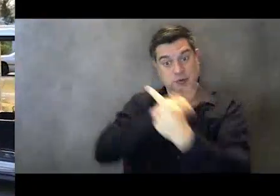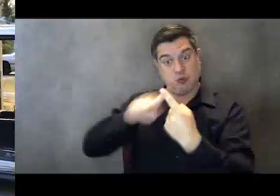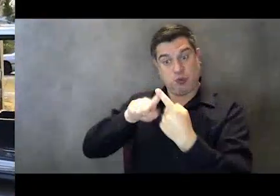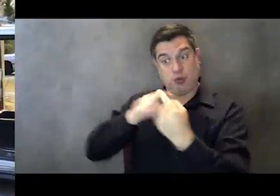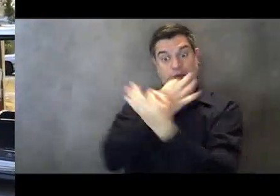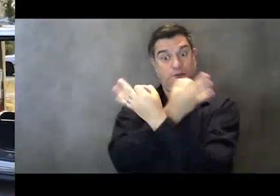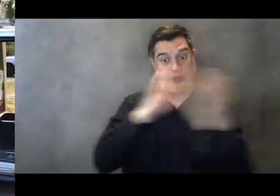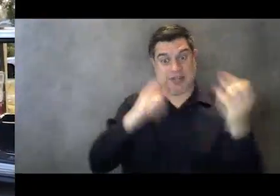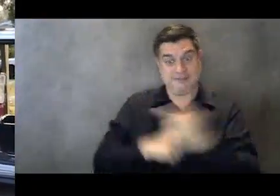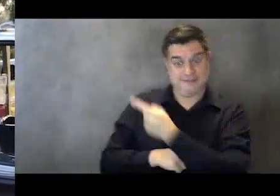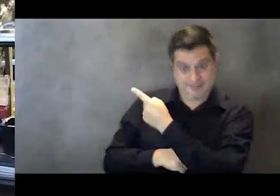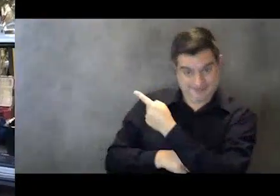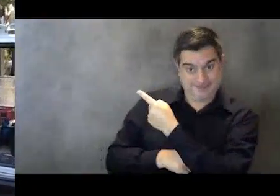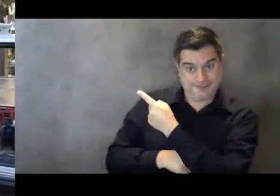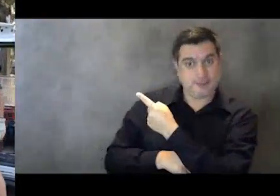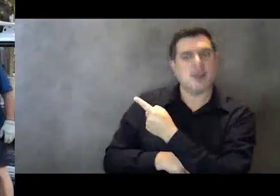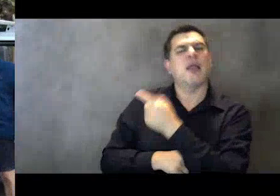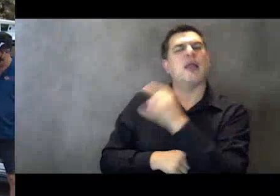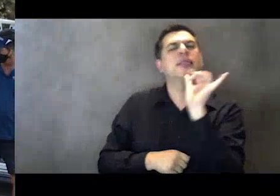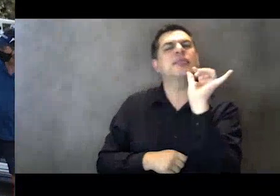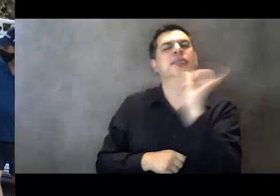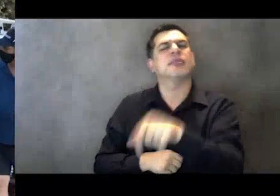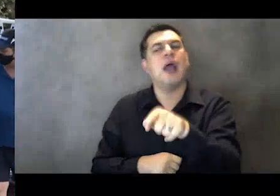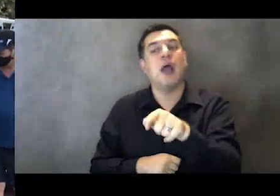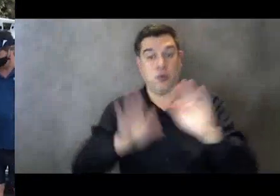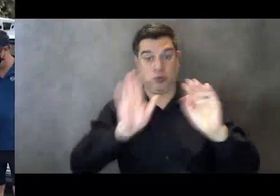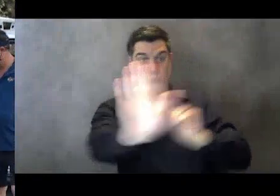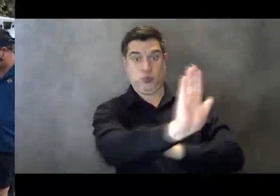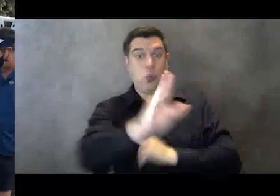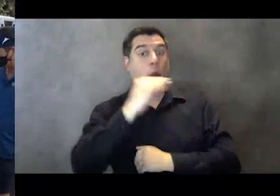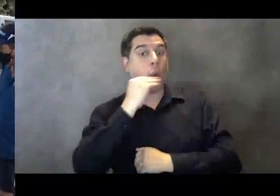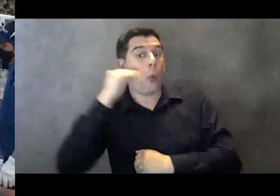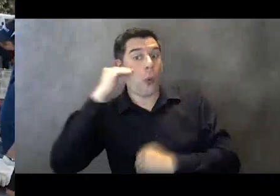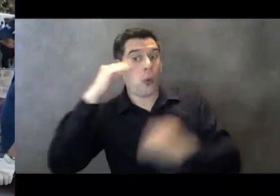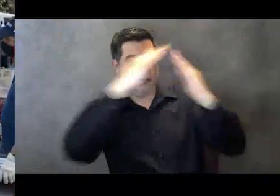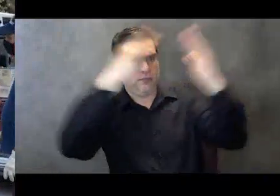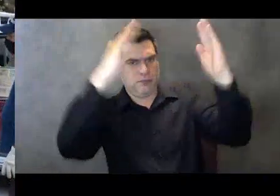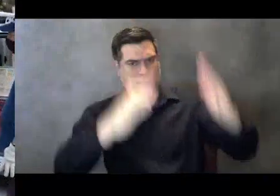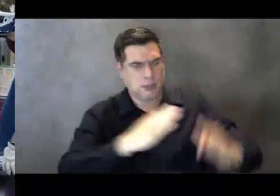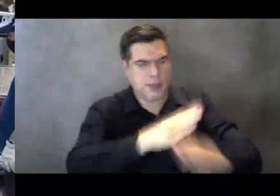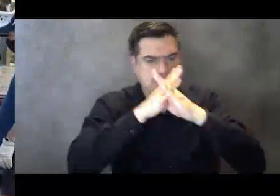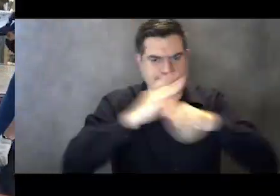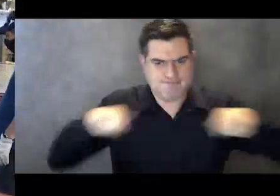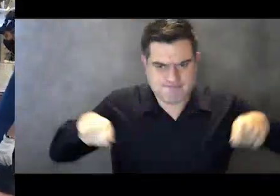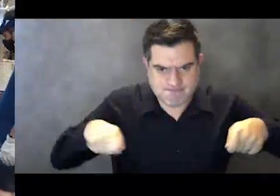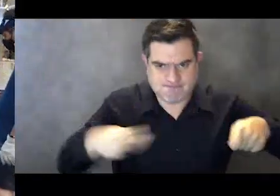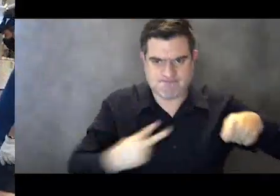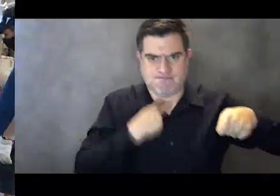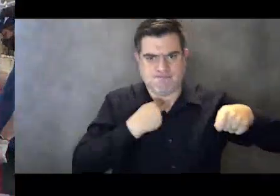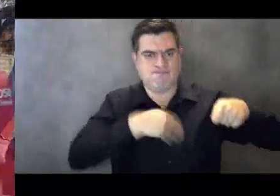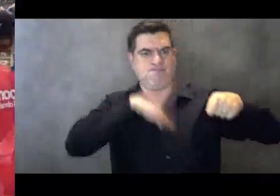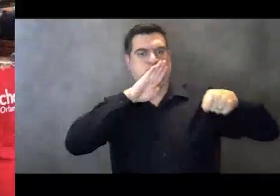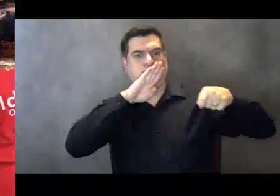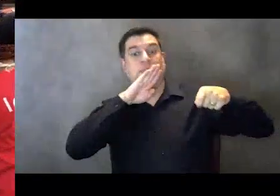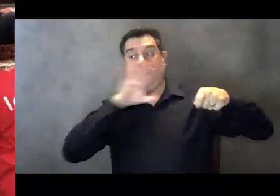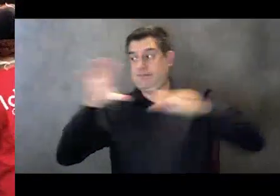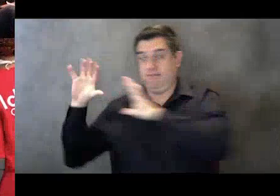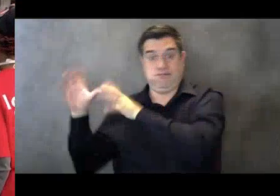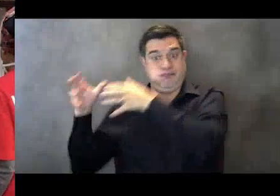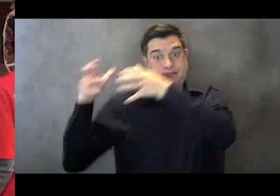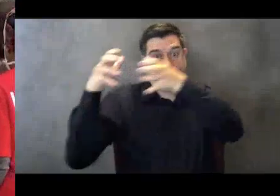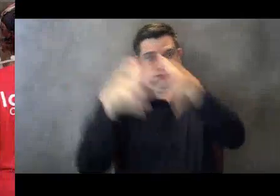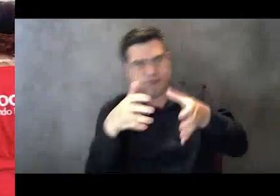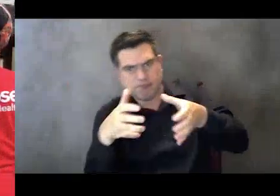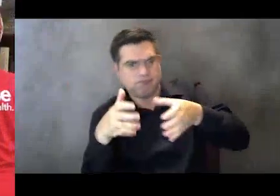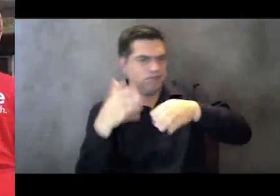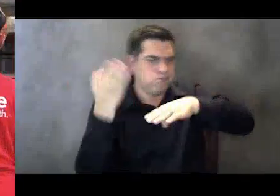in their own homes. Working with community partners, homes are modified to not only be